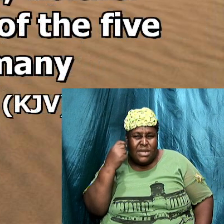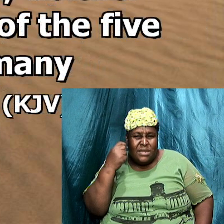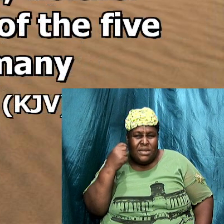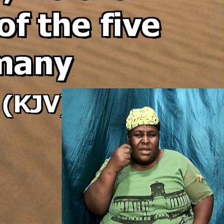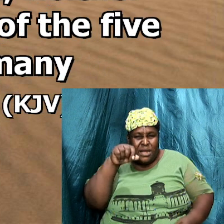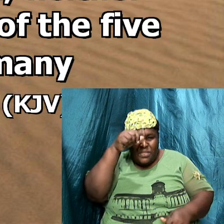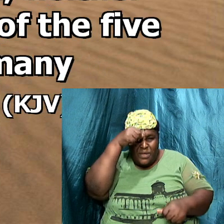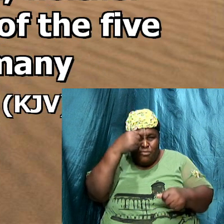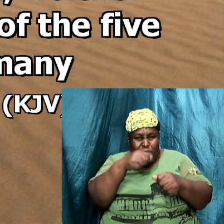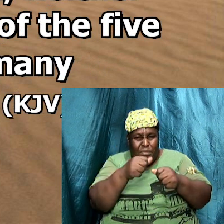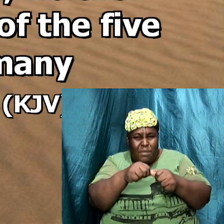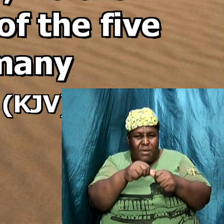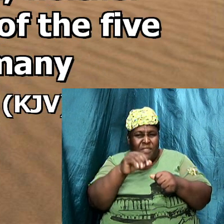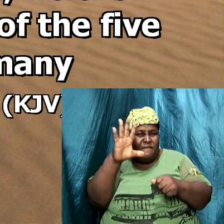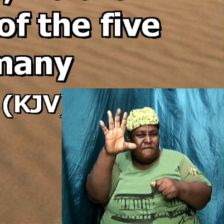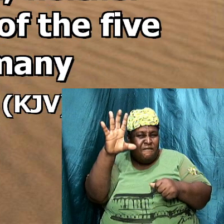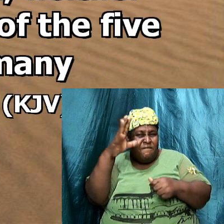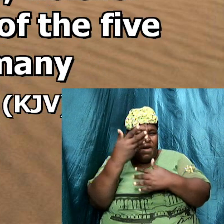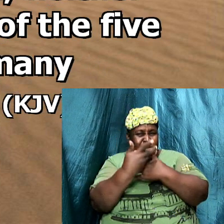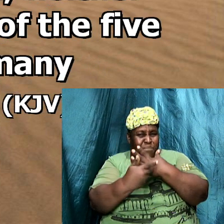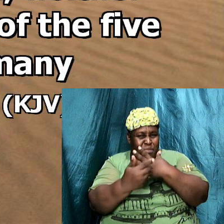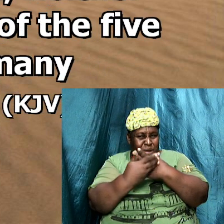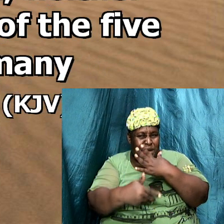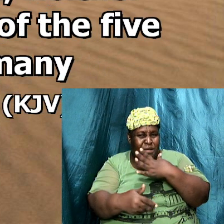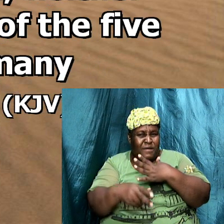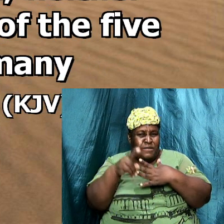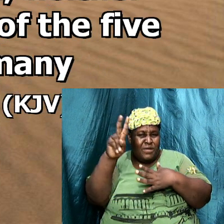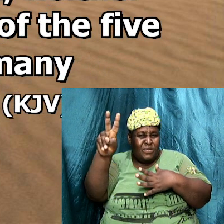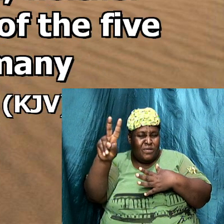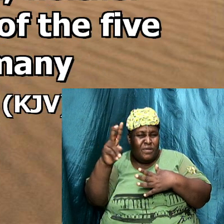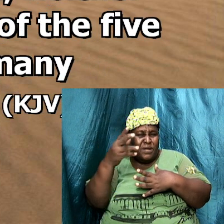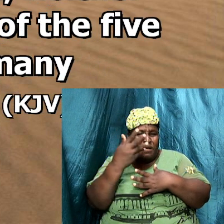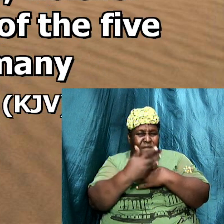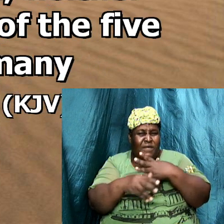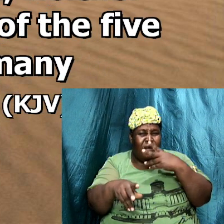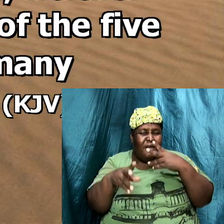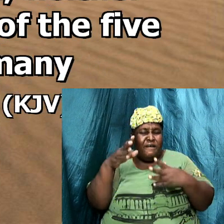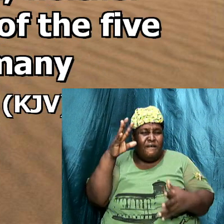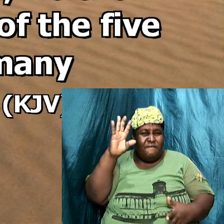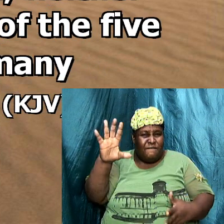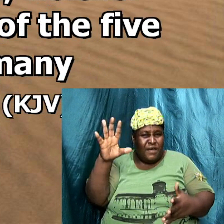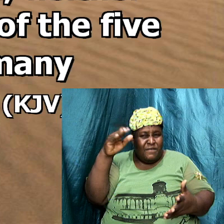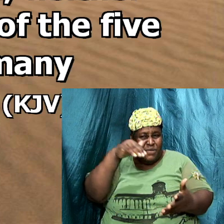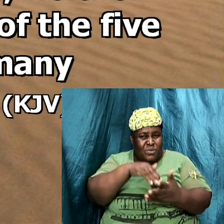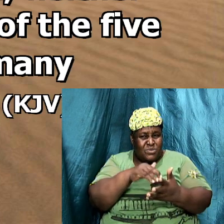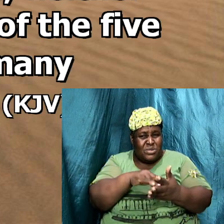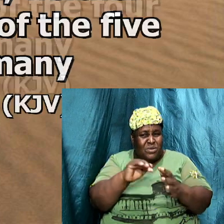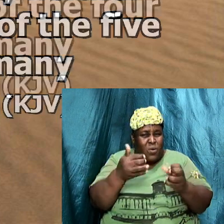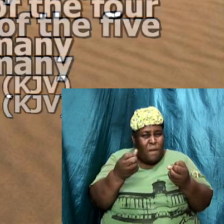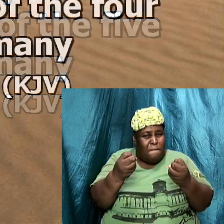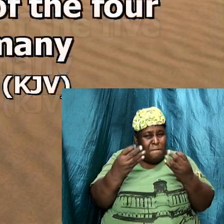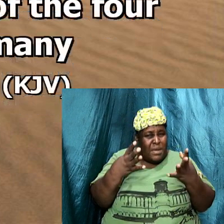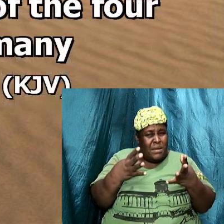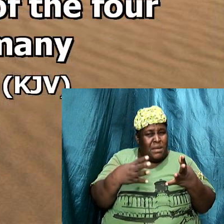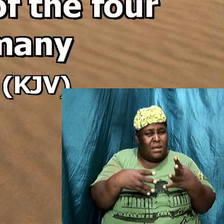remember the five loaves of five thousand and how many baskets he took up